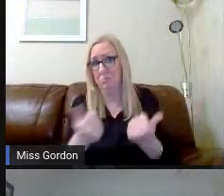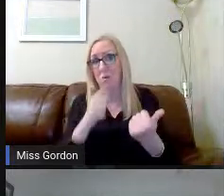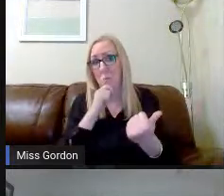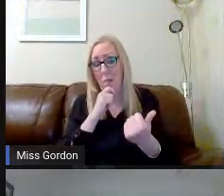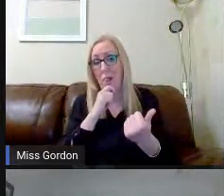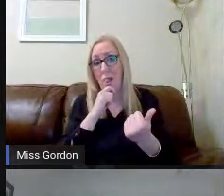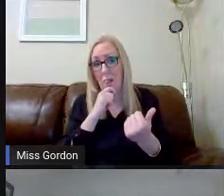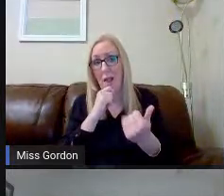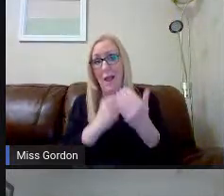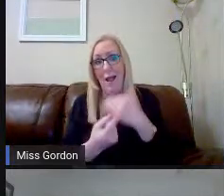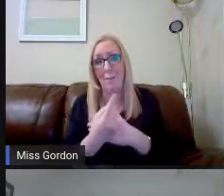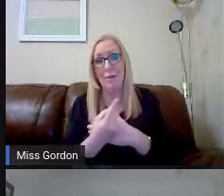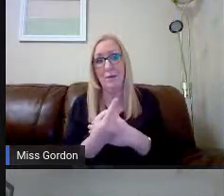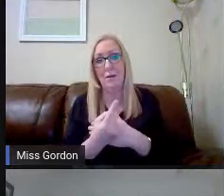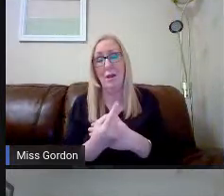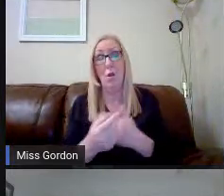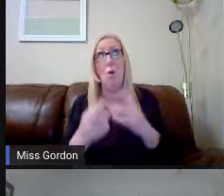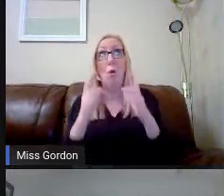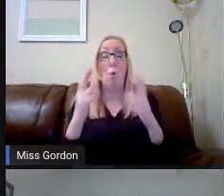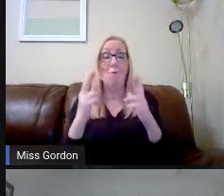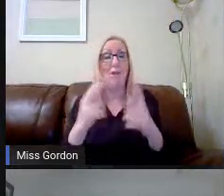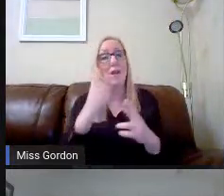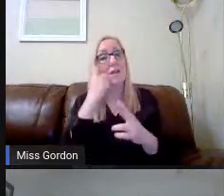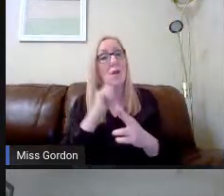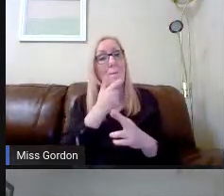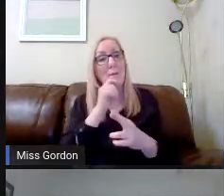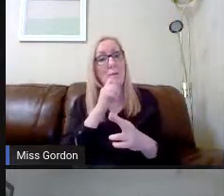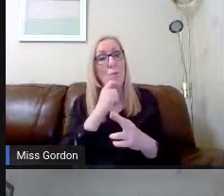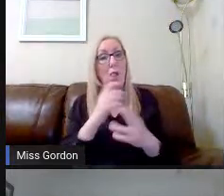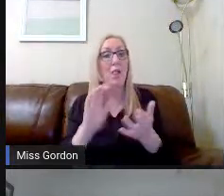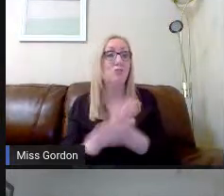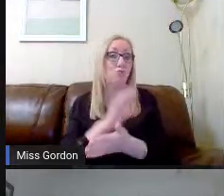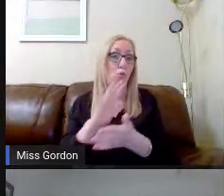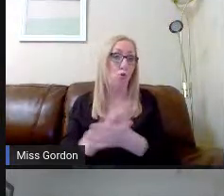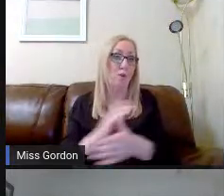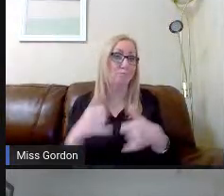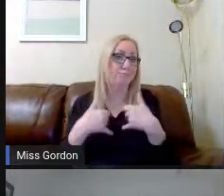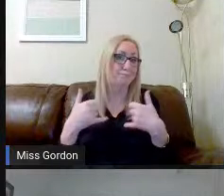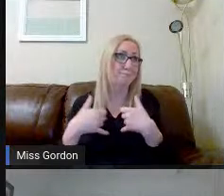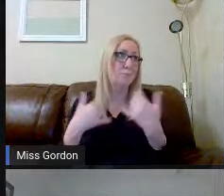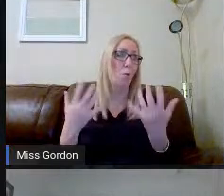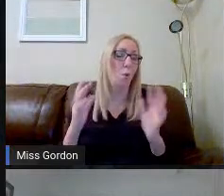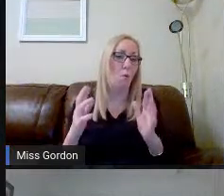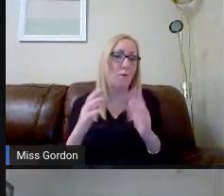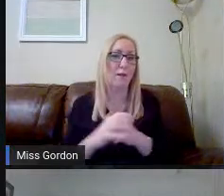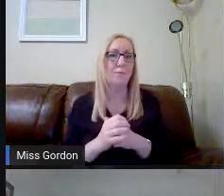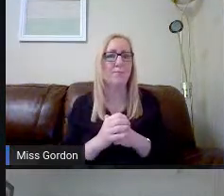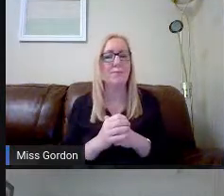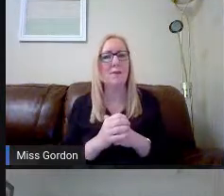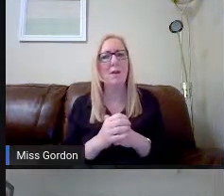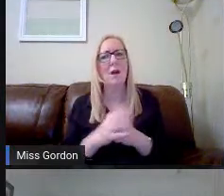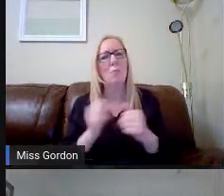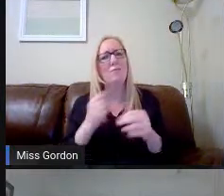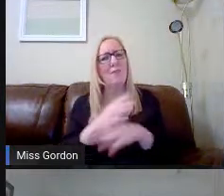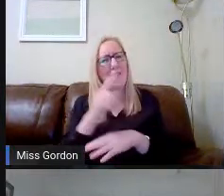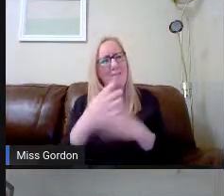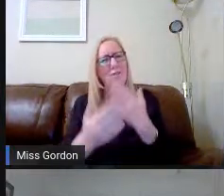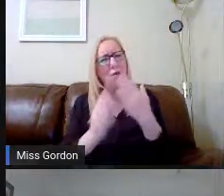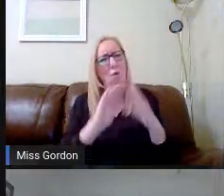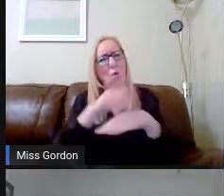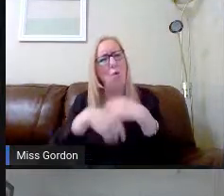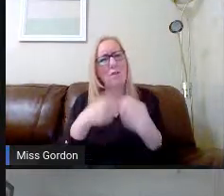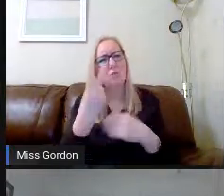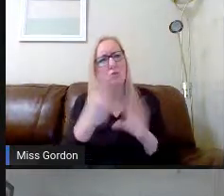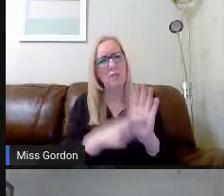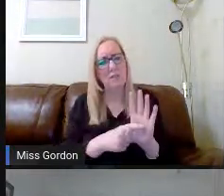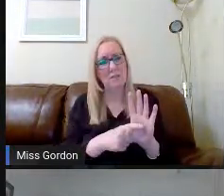permitting the young people enjoy, and that's certainly been the case. So we've run Duke of Edinburgh for more than two years, but it